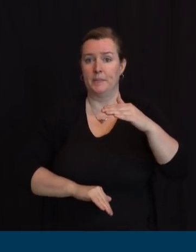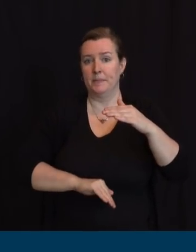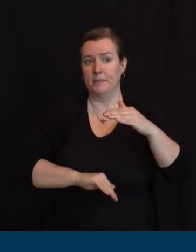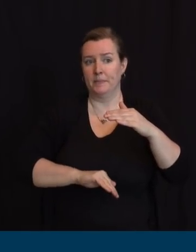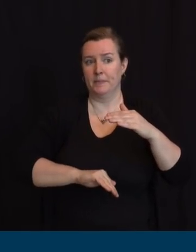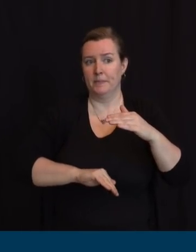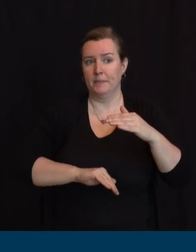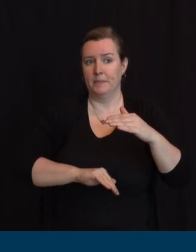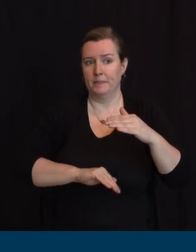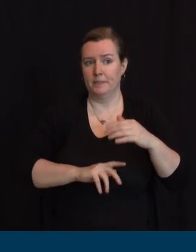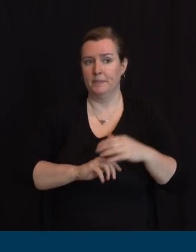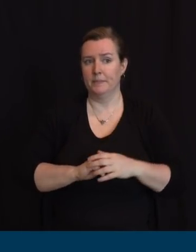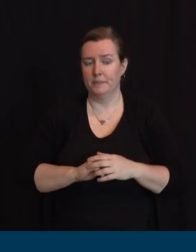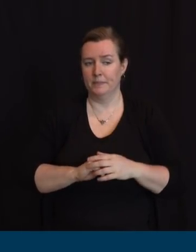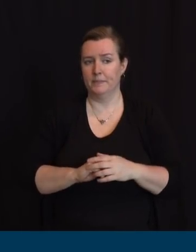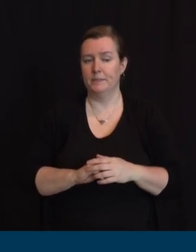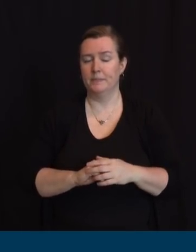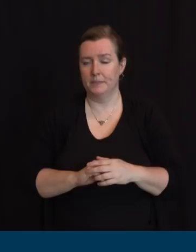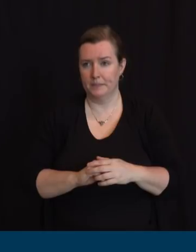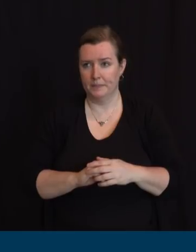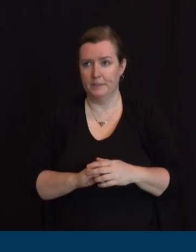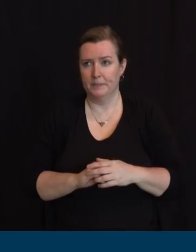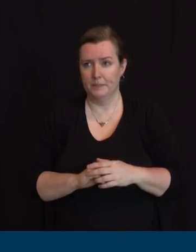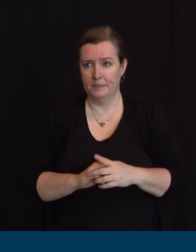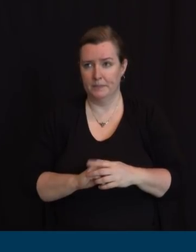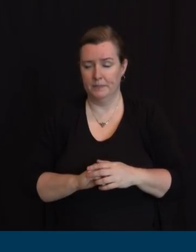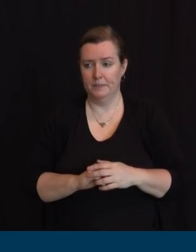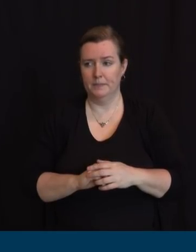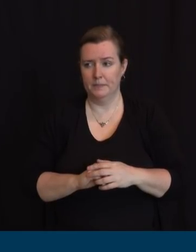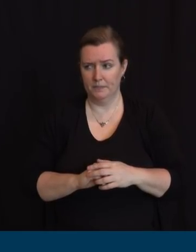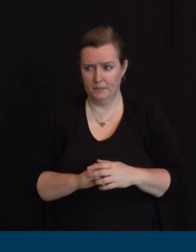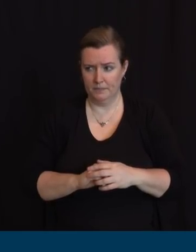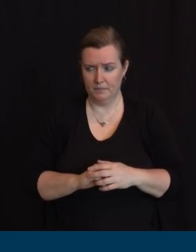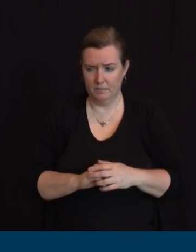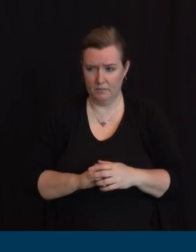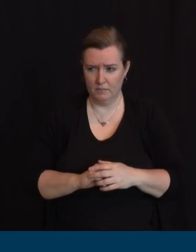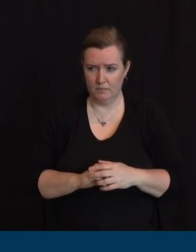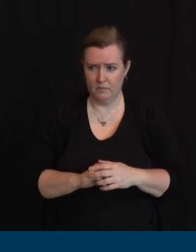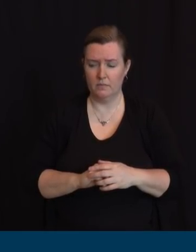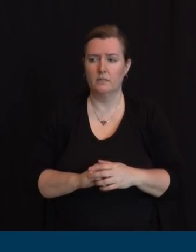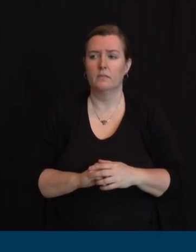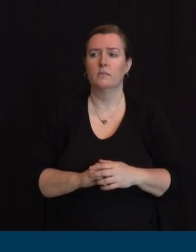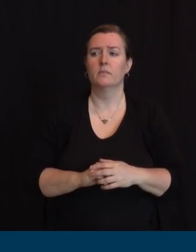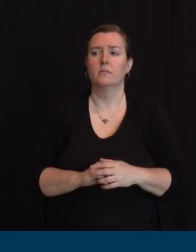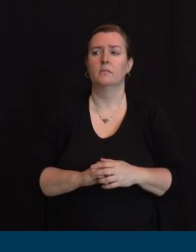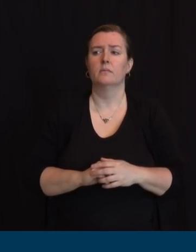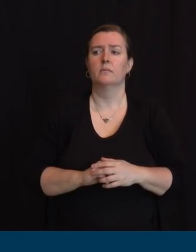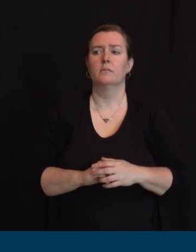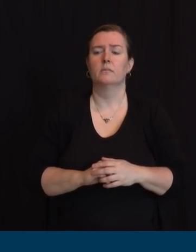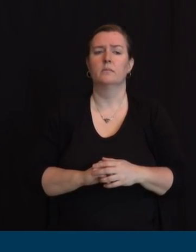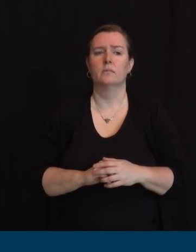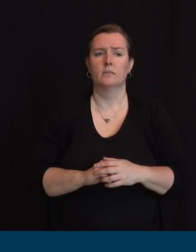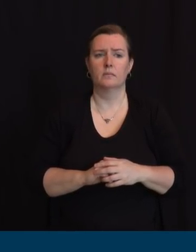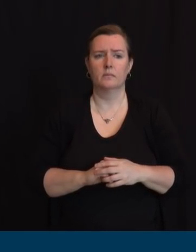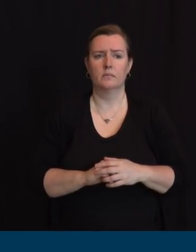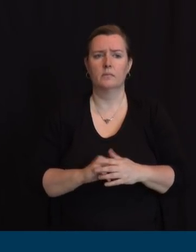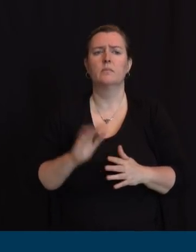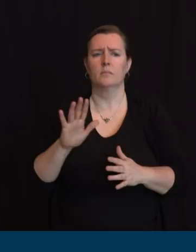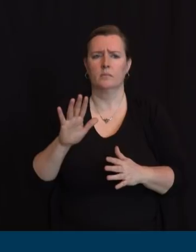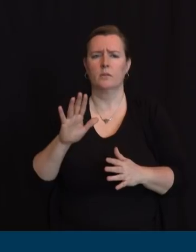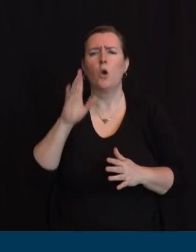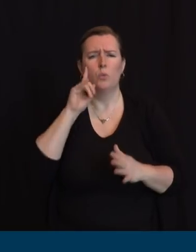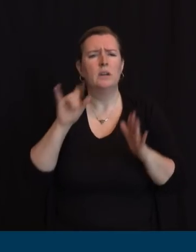we identified the possibility of 37,000 hospitalizations and over 7